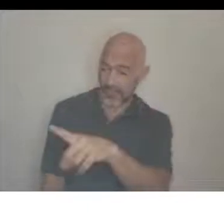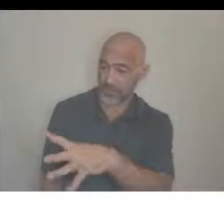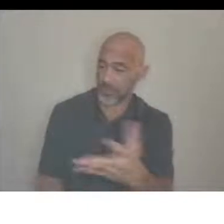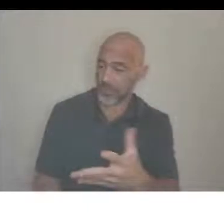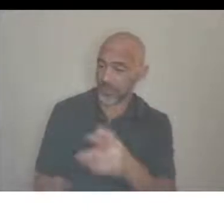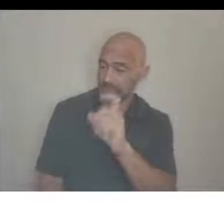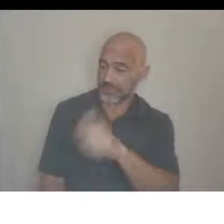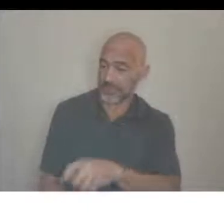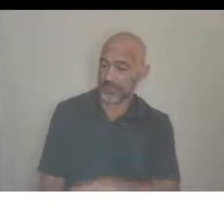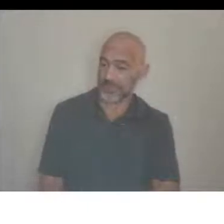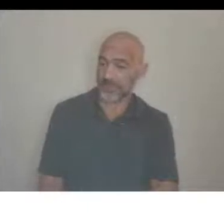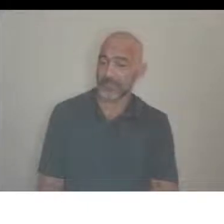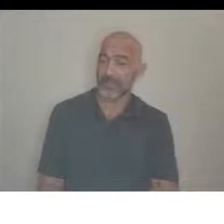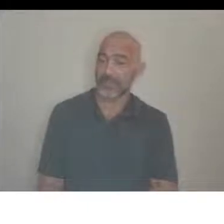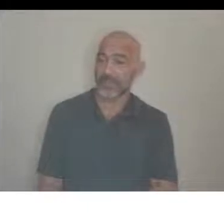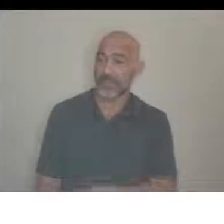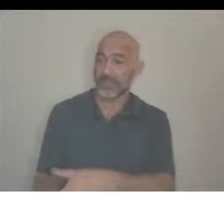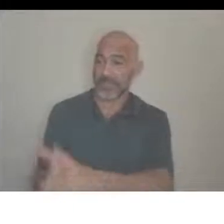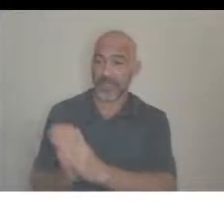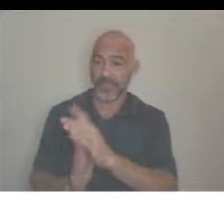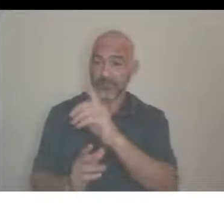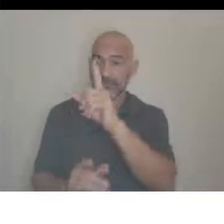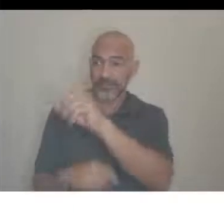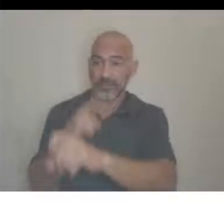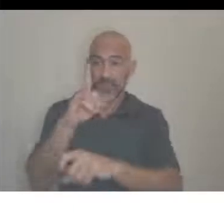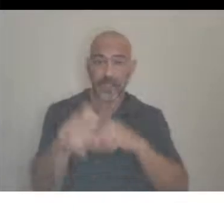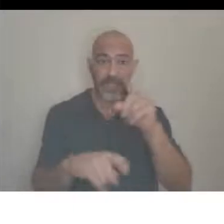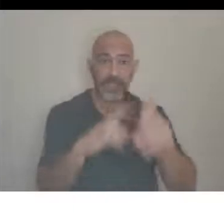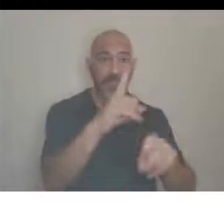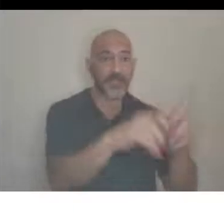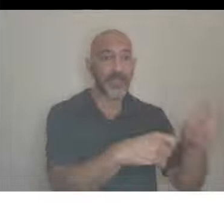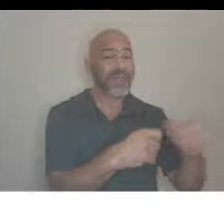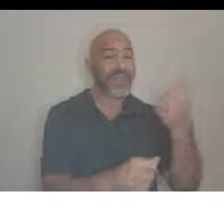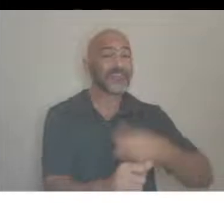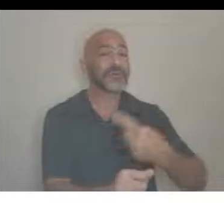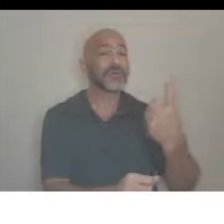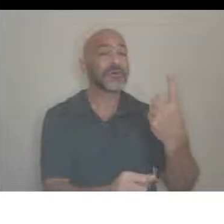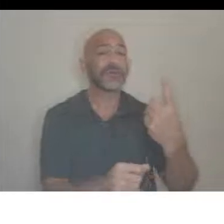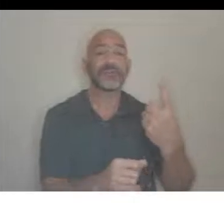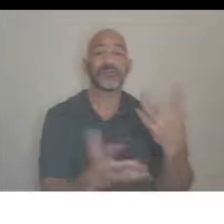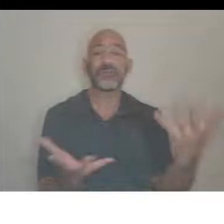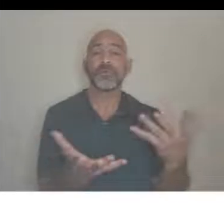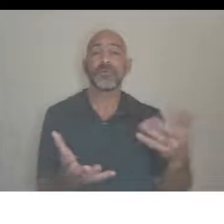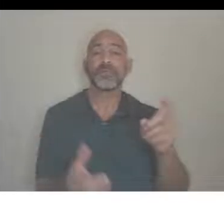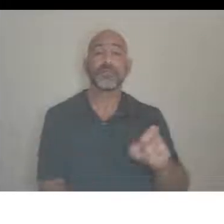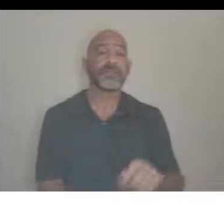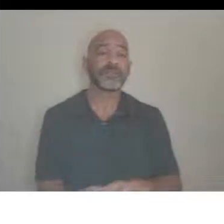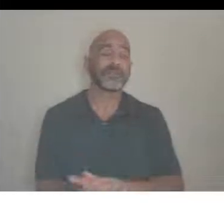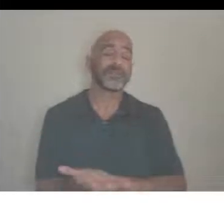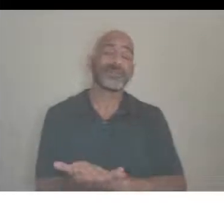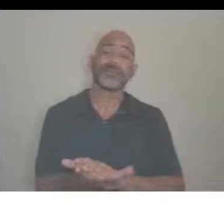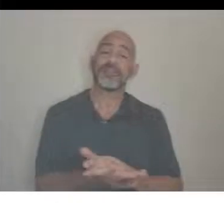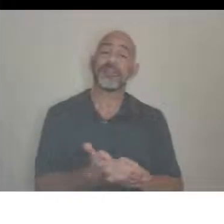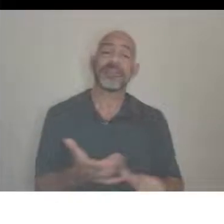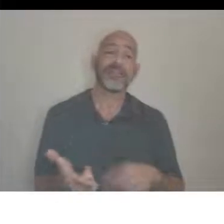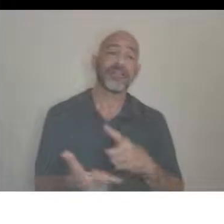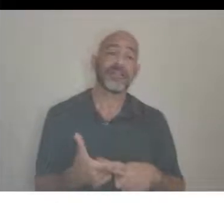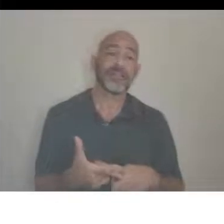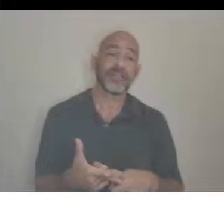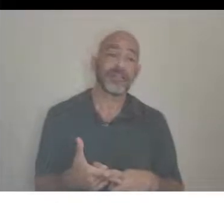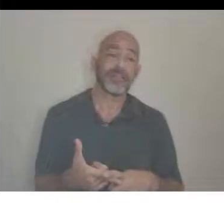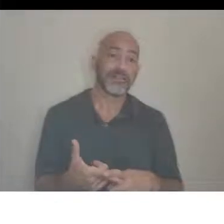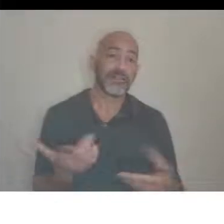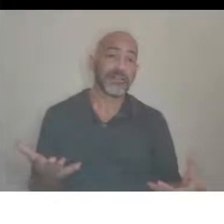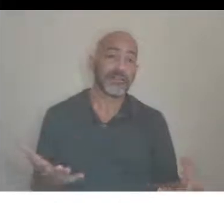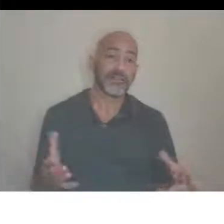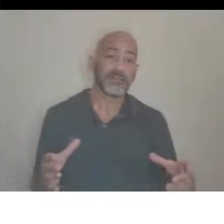then you don't have to get into this, oh, do I need to accommodate them or not? Do I need to act differently?